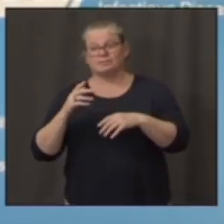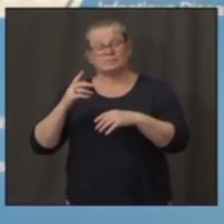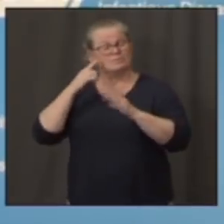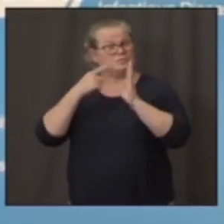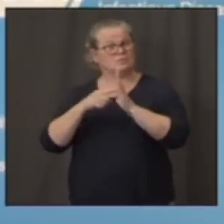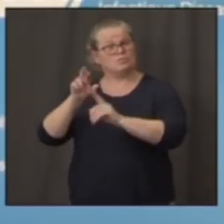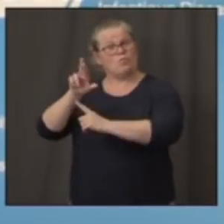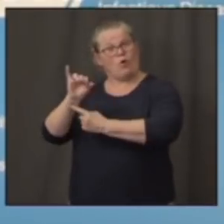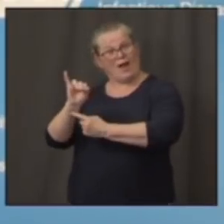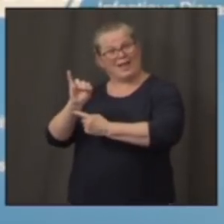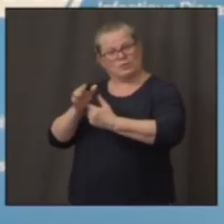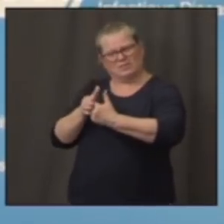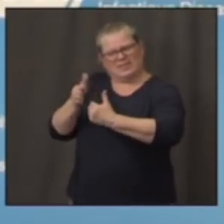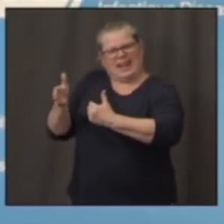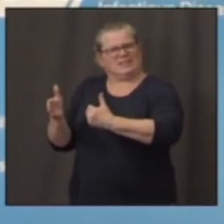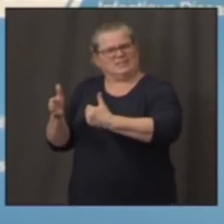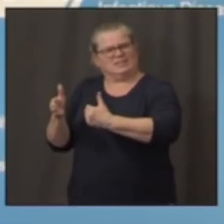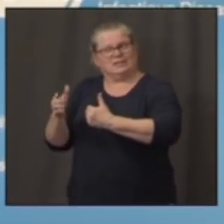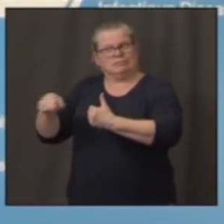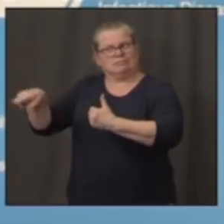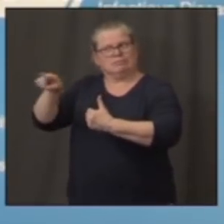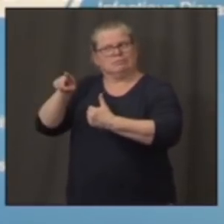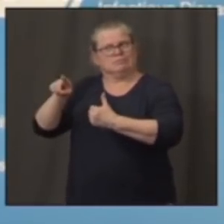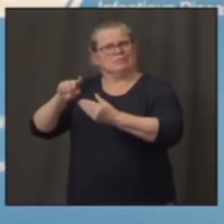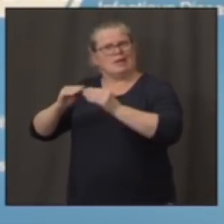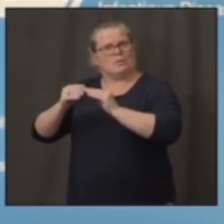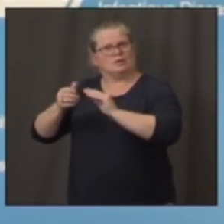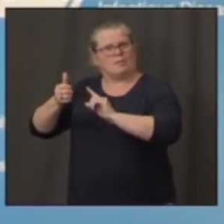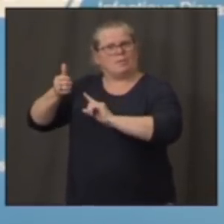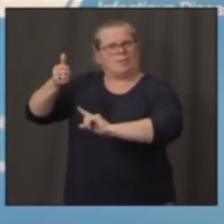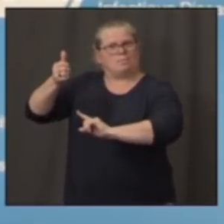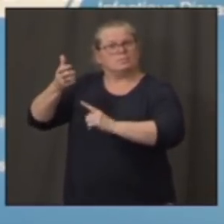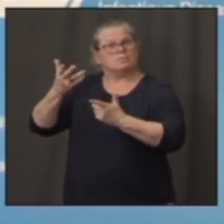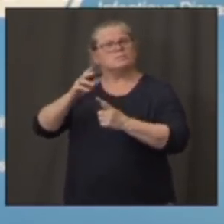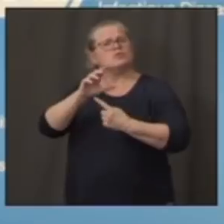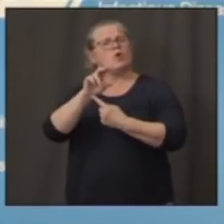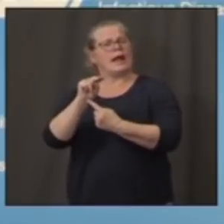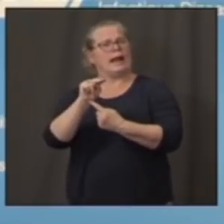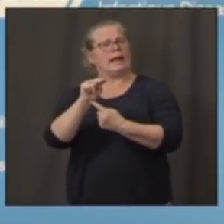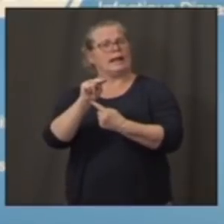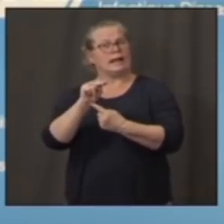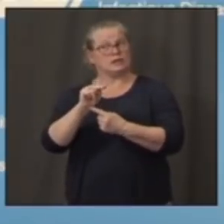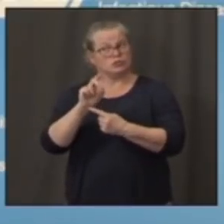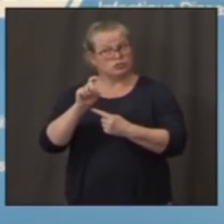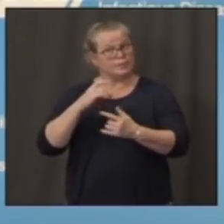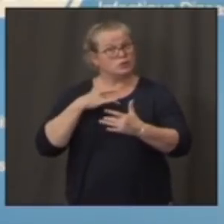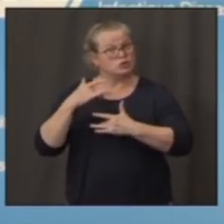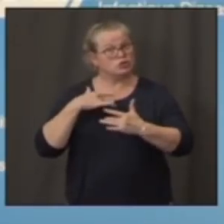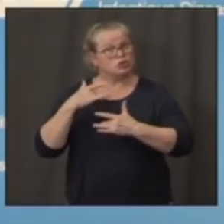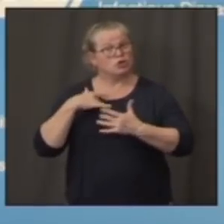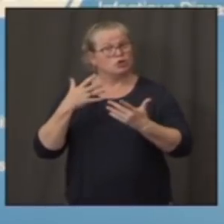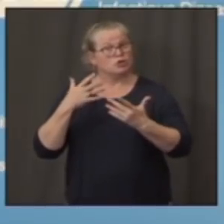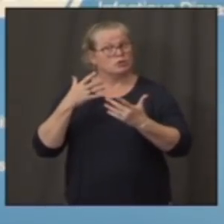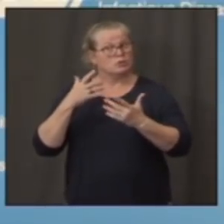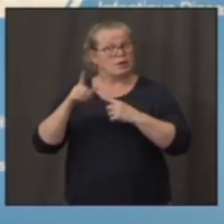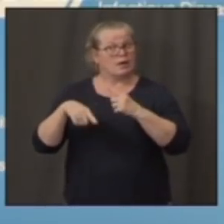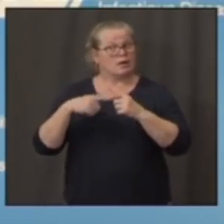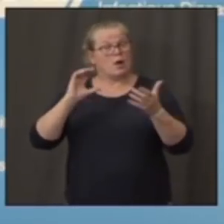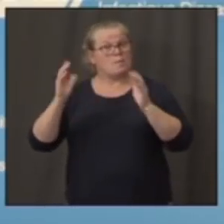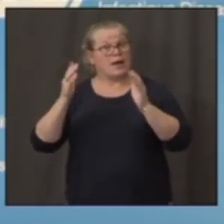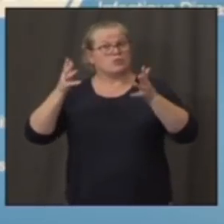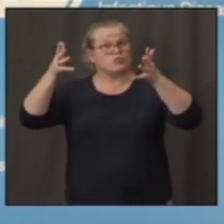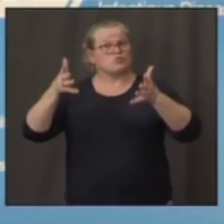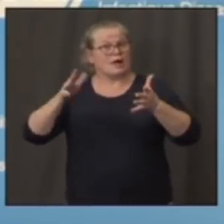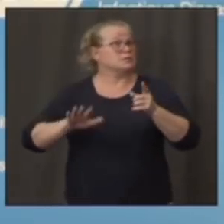risk category. So how concerned should Connecticut be when it comes to in-person learning with the rest of the country? And do you